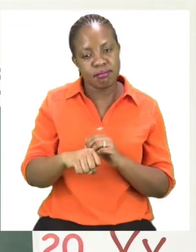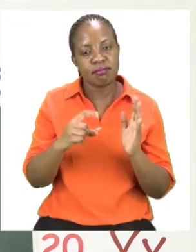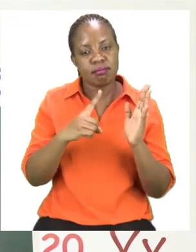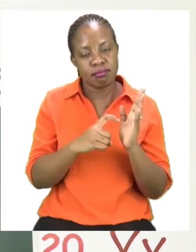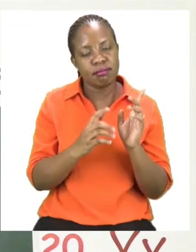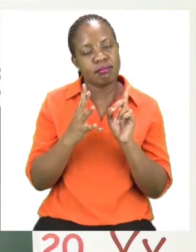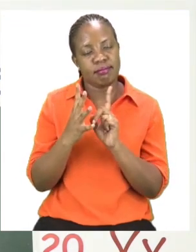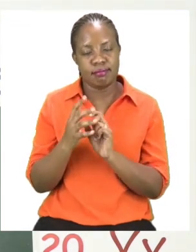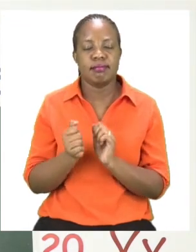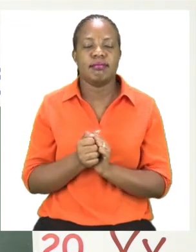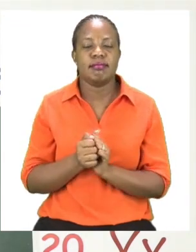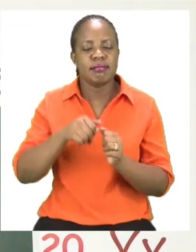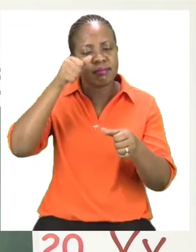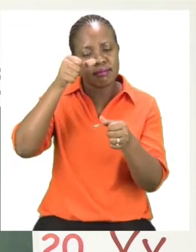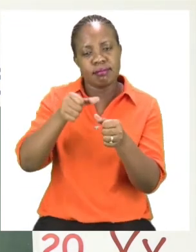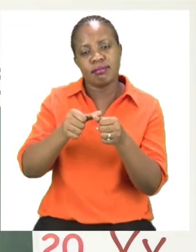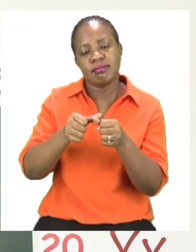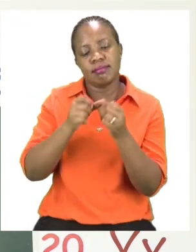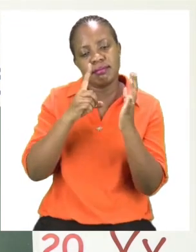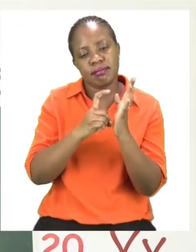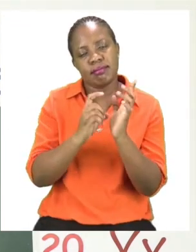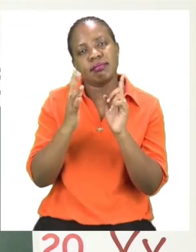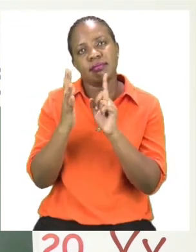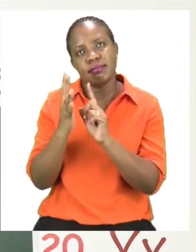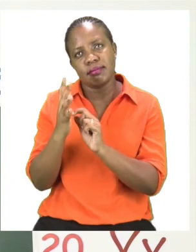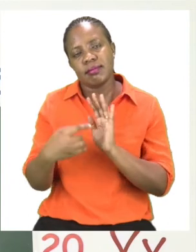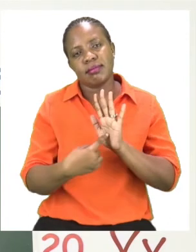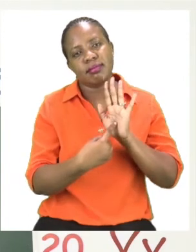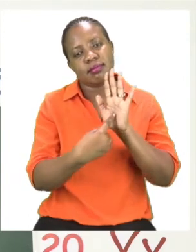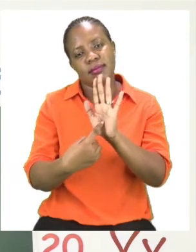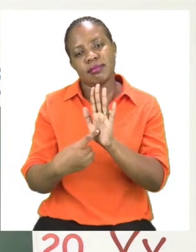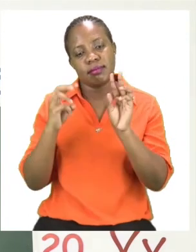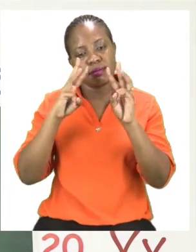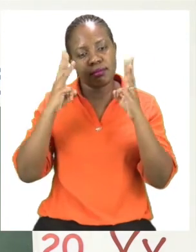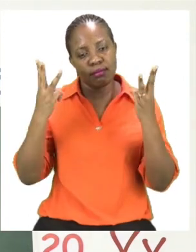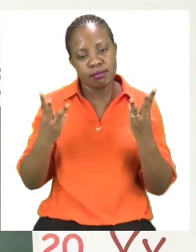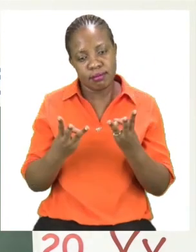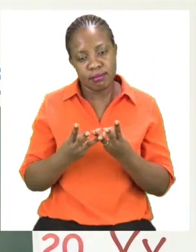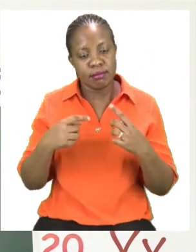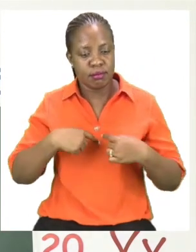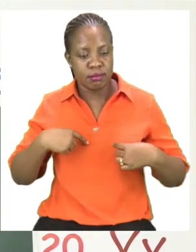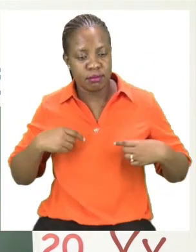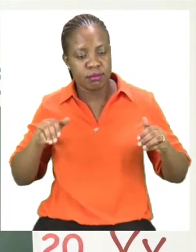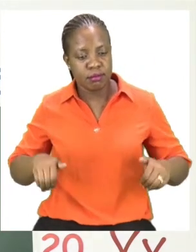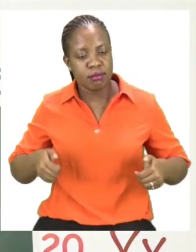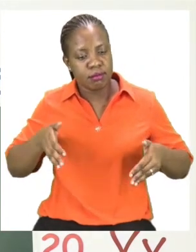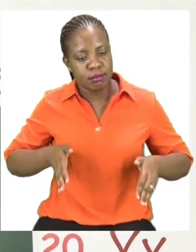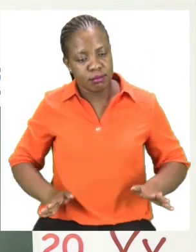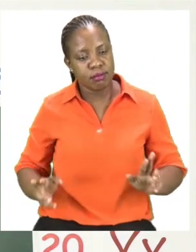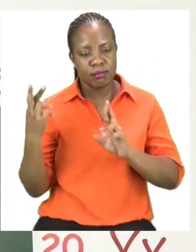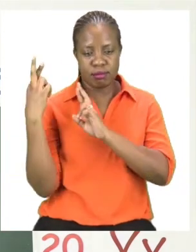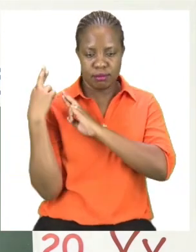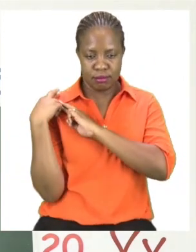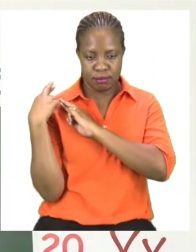sanitize, we are showing the world that we are responsible boys and girls and that we care about our